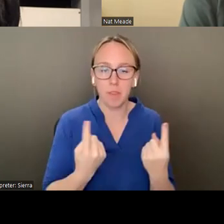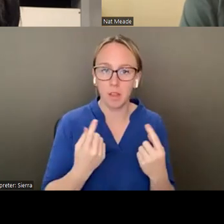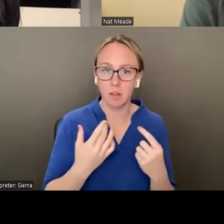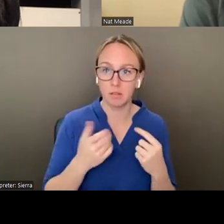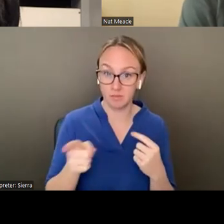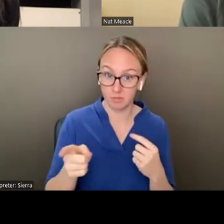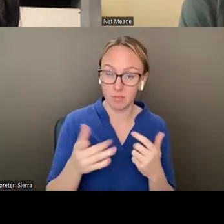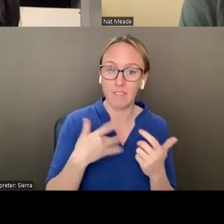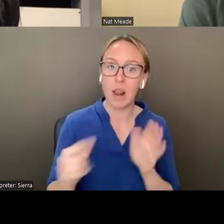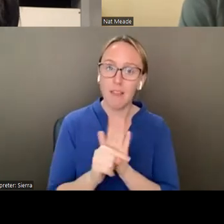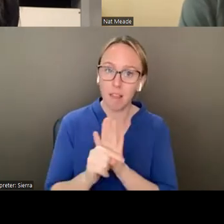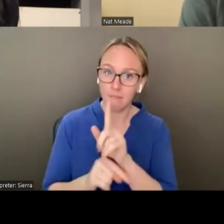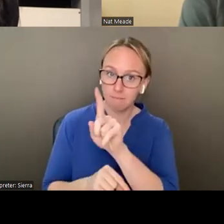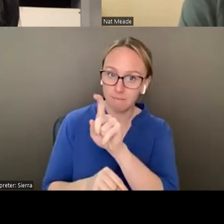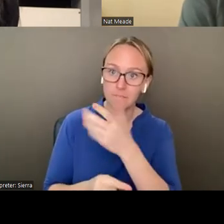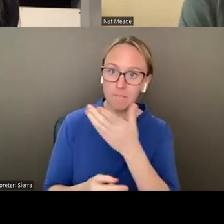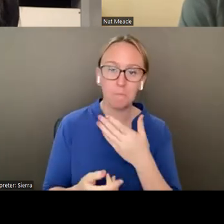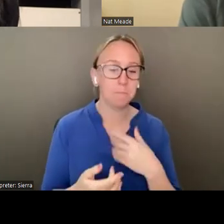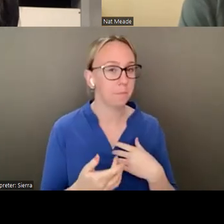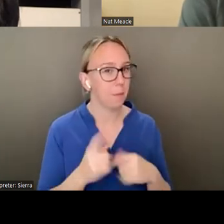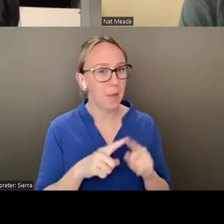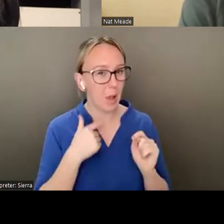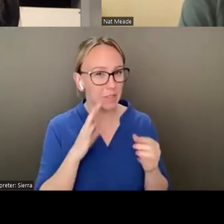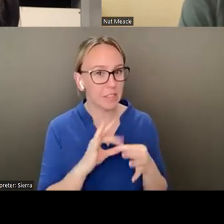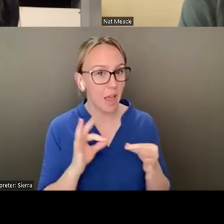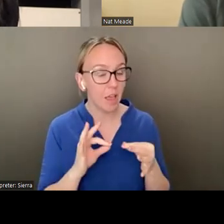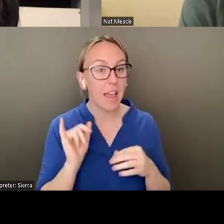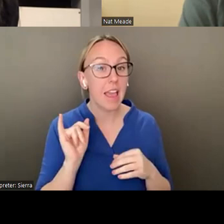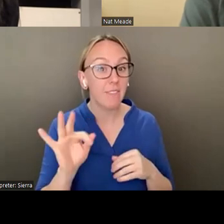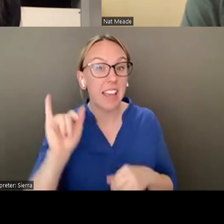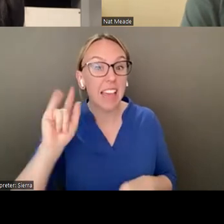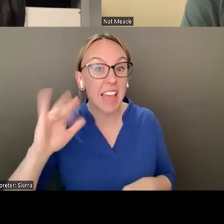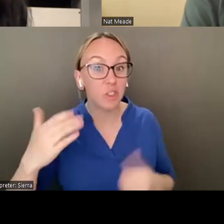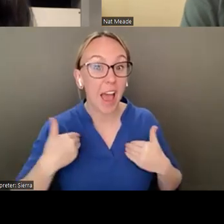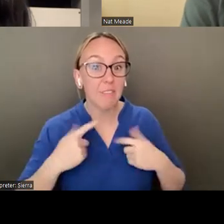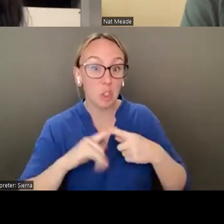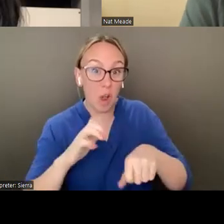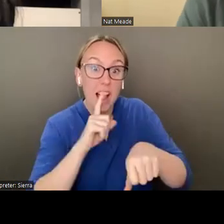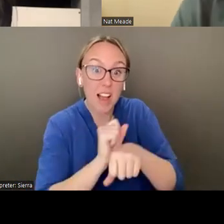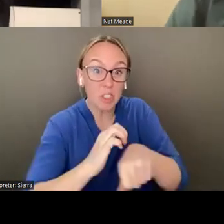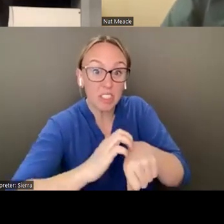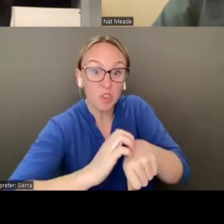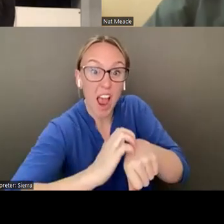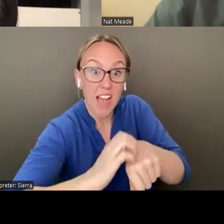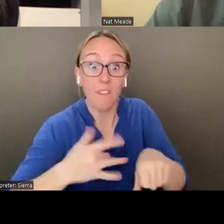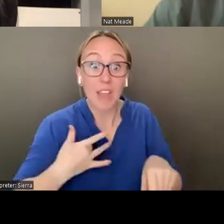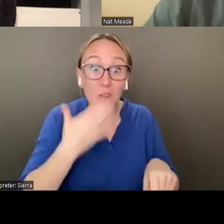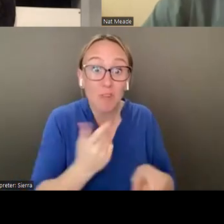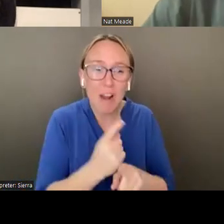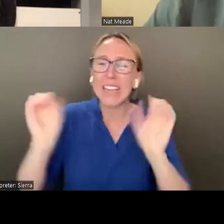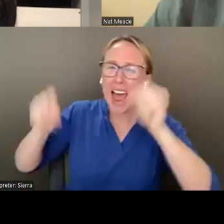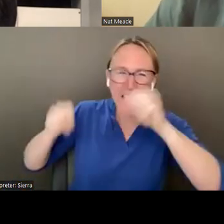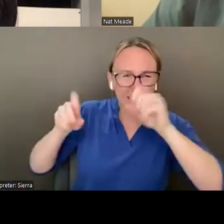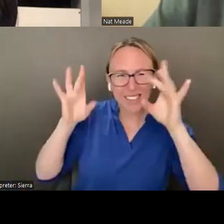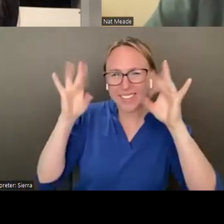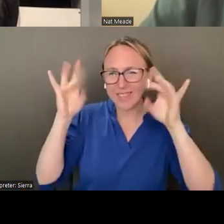connotation? But I would say, doesn't it feel so good to scratch it? Yes, it does. Oh, my gosh. Yes. Yeah.